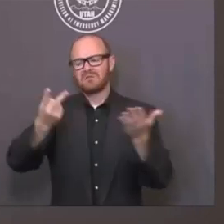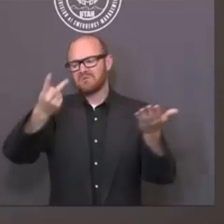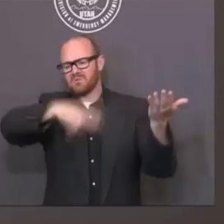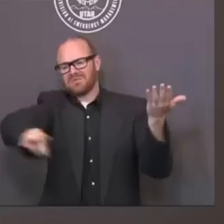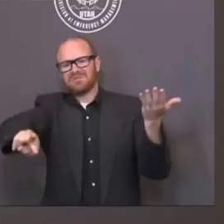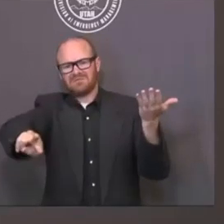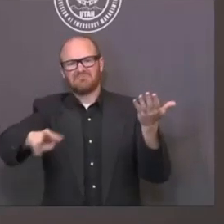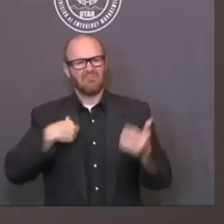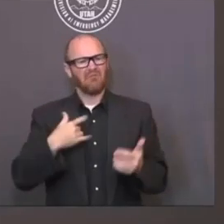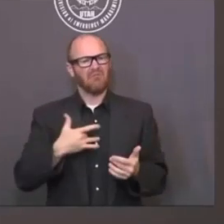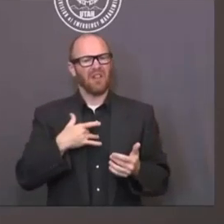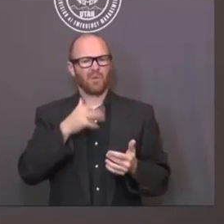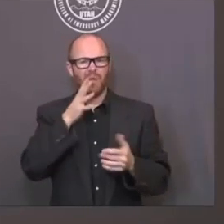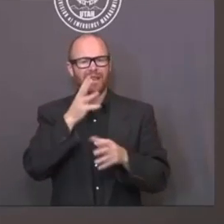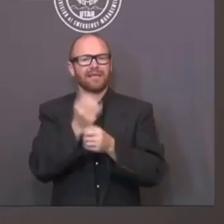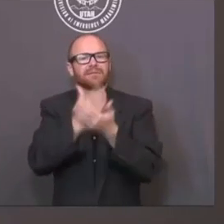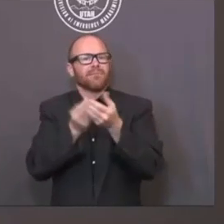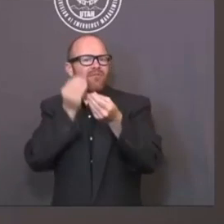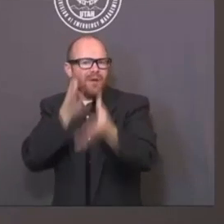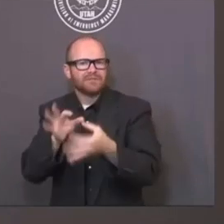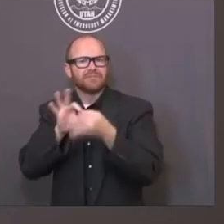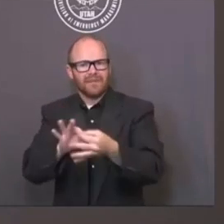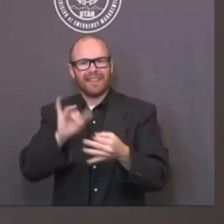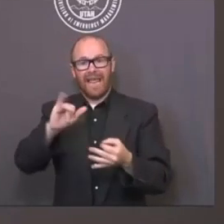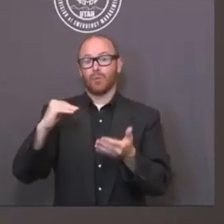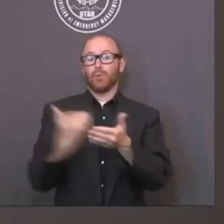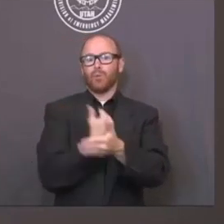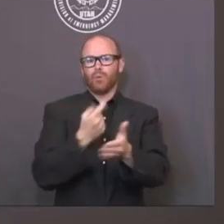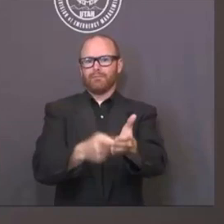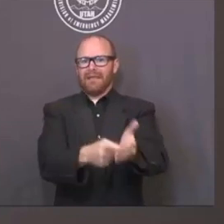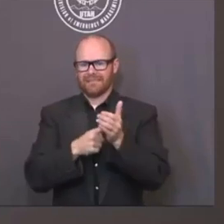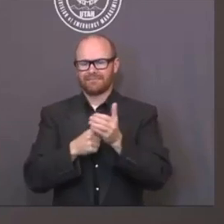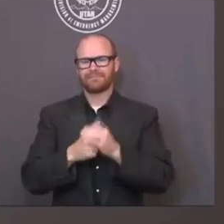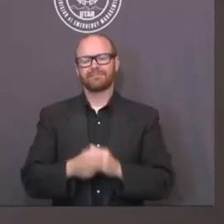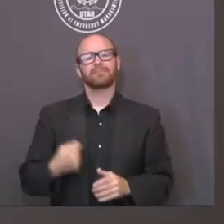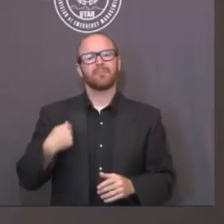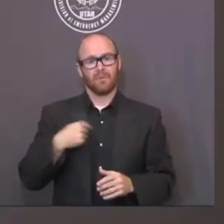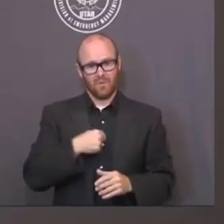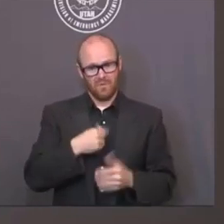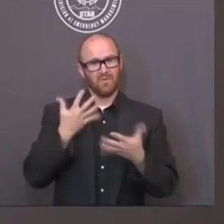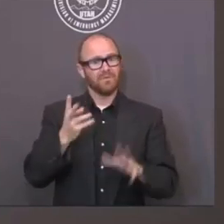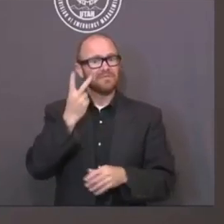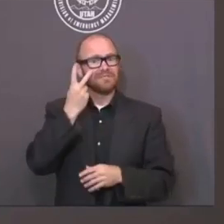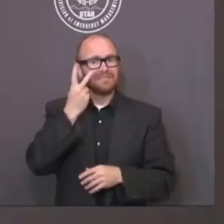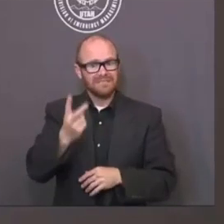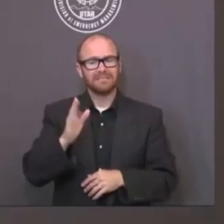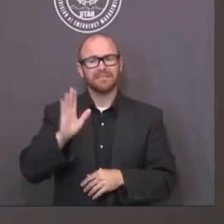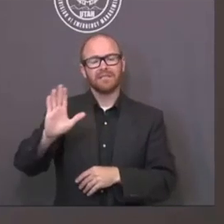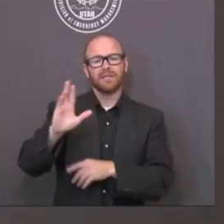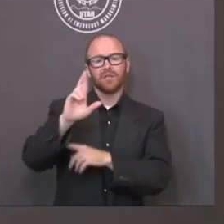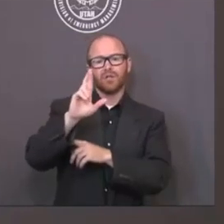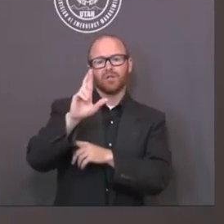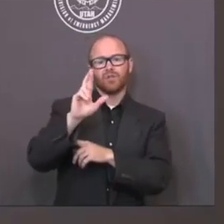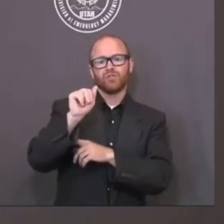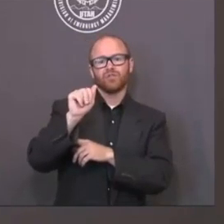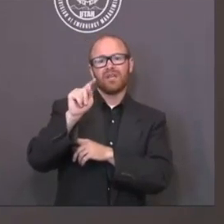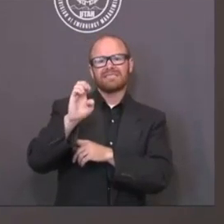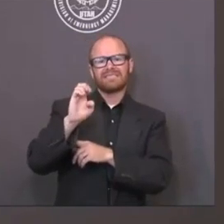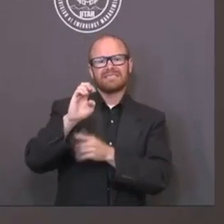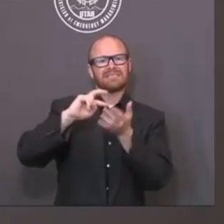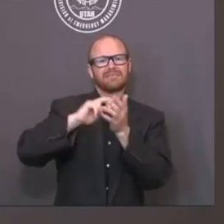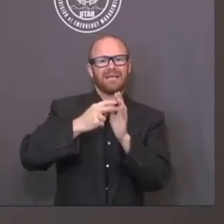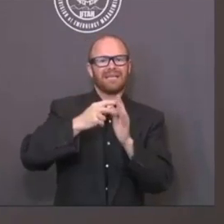their high number of cases and looking at the case rates. And we have some seen some good evidence that their rates have started to, you know,